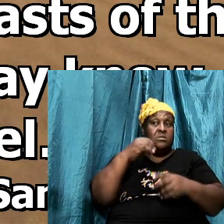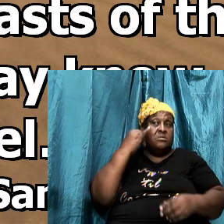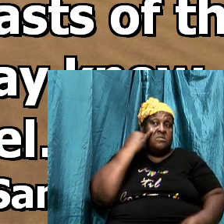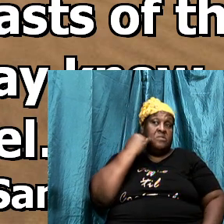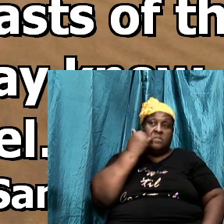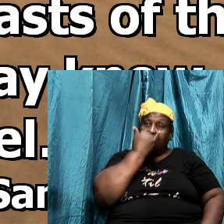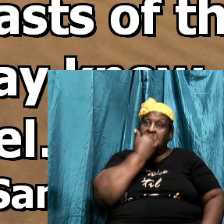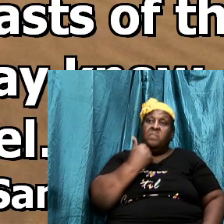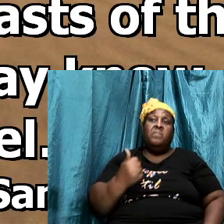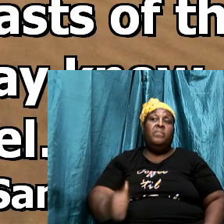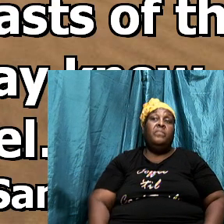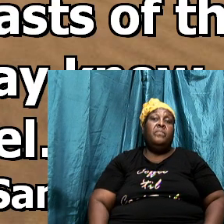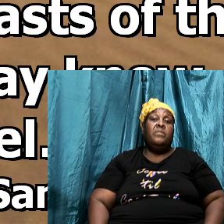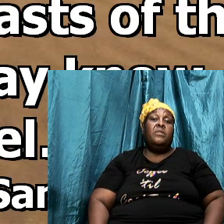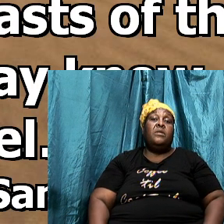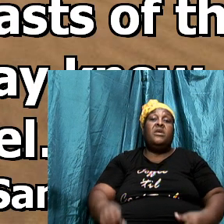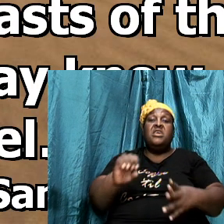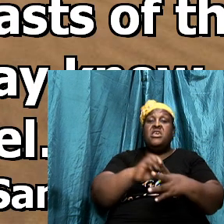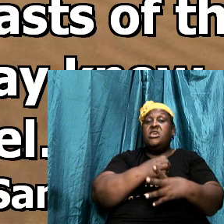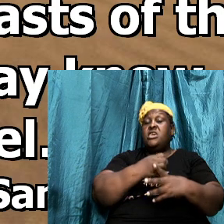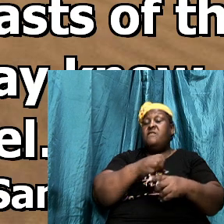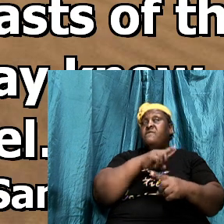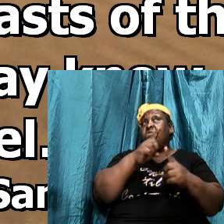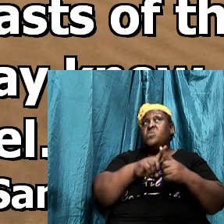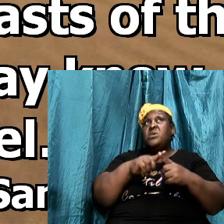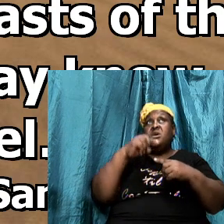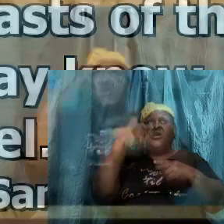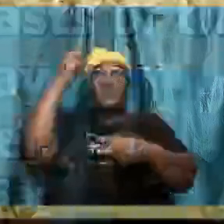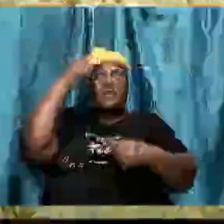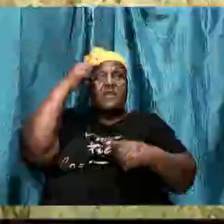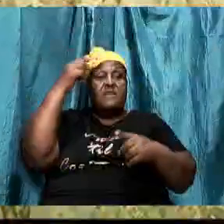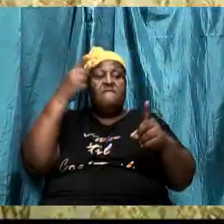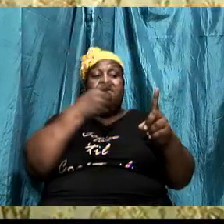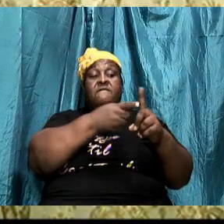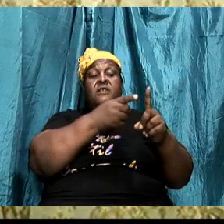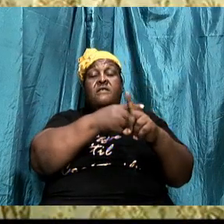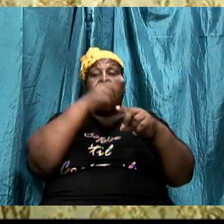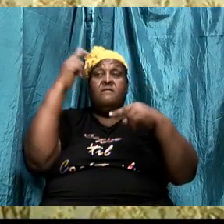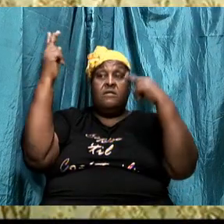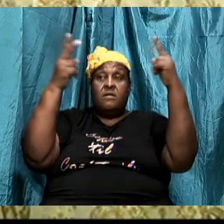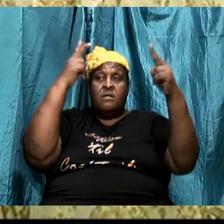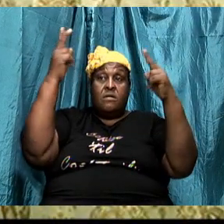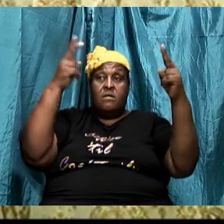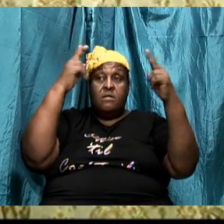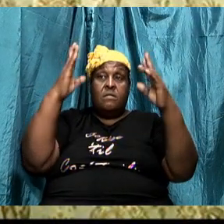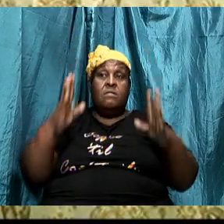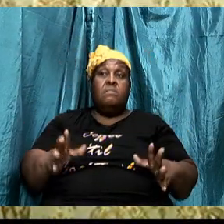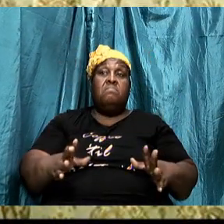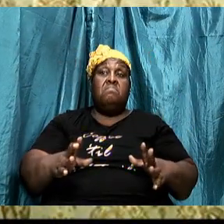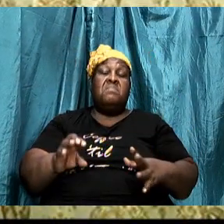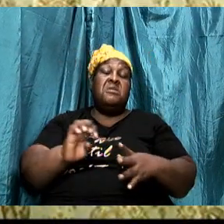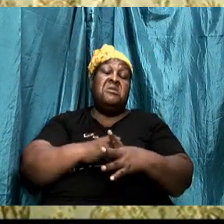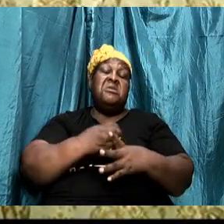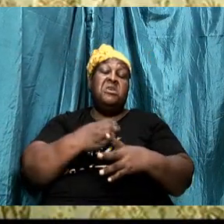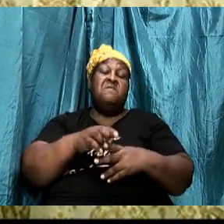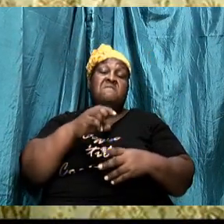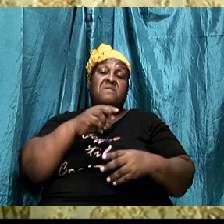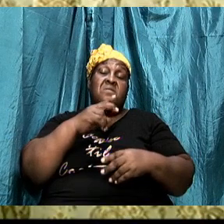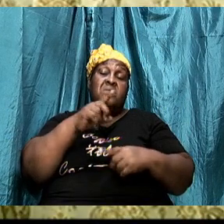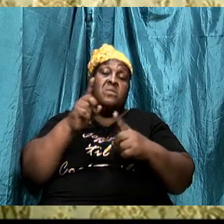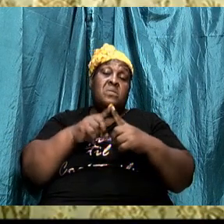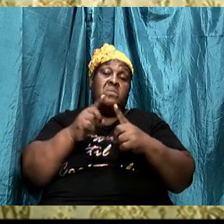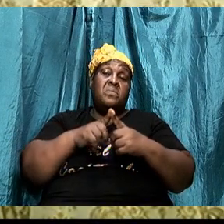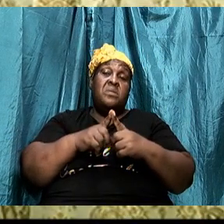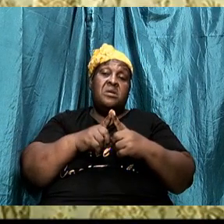So even when David was victorious and they were saying that Saul had slain his thousand and David his ten thousand, in